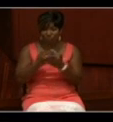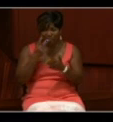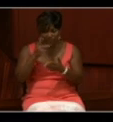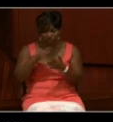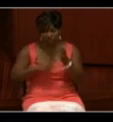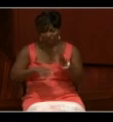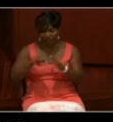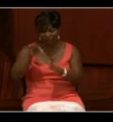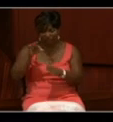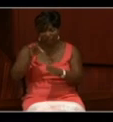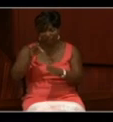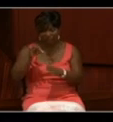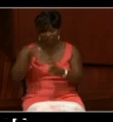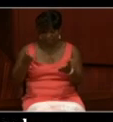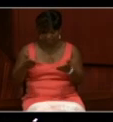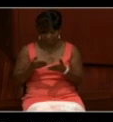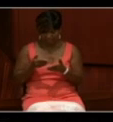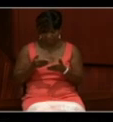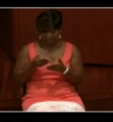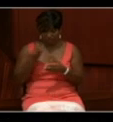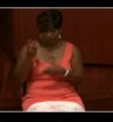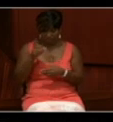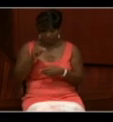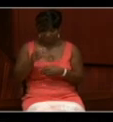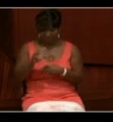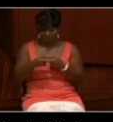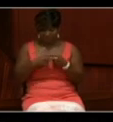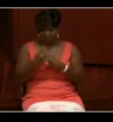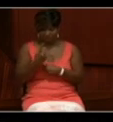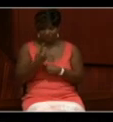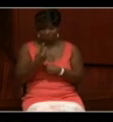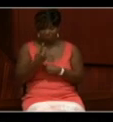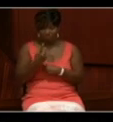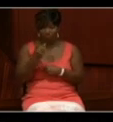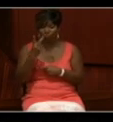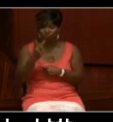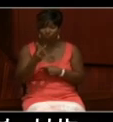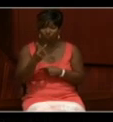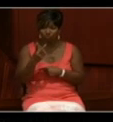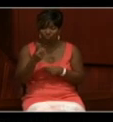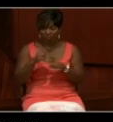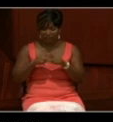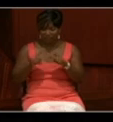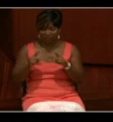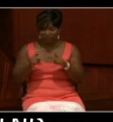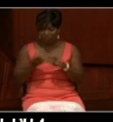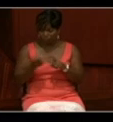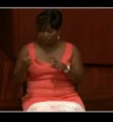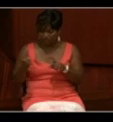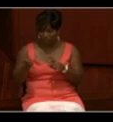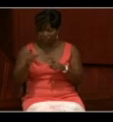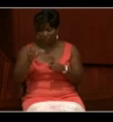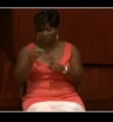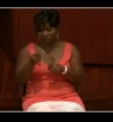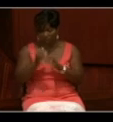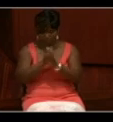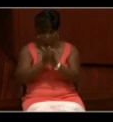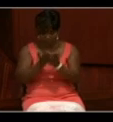Here at Archives One in Washington, D.C., two main sources of log books are,